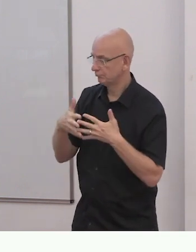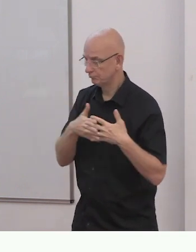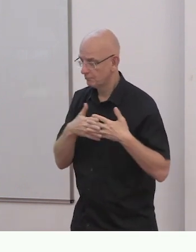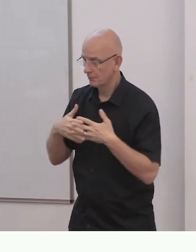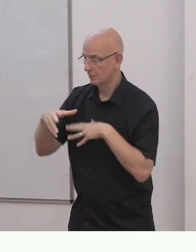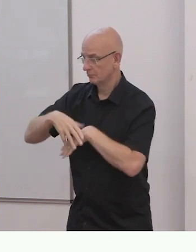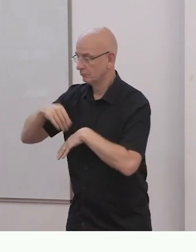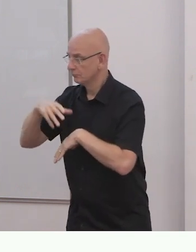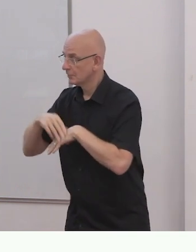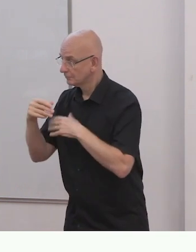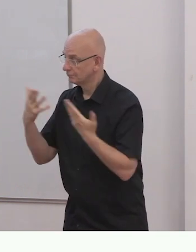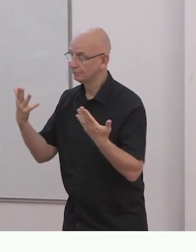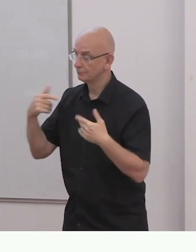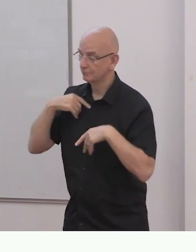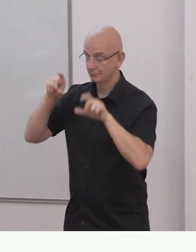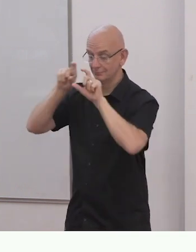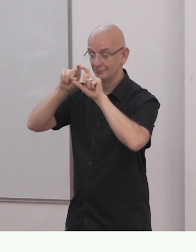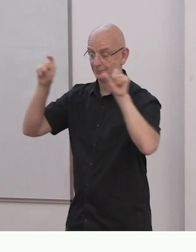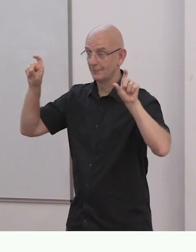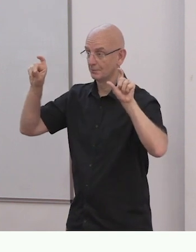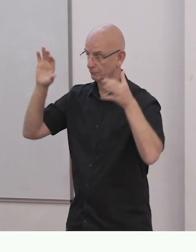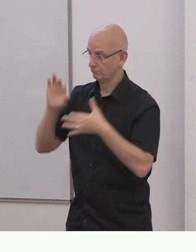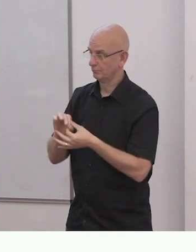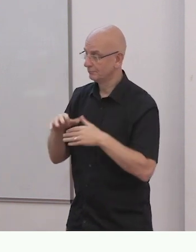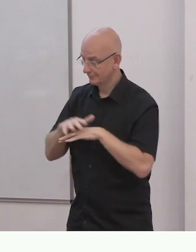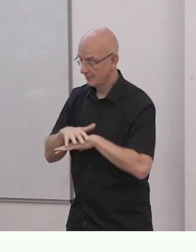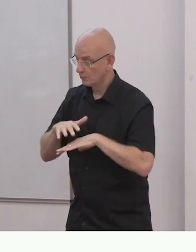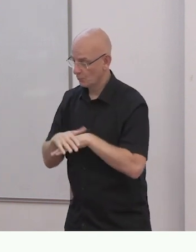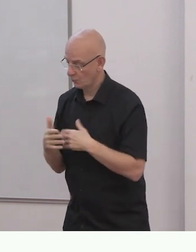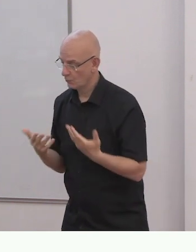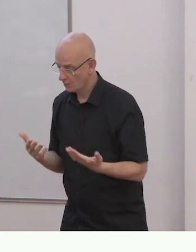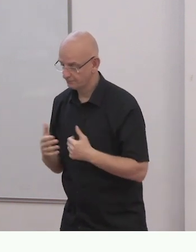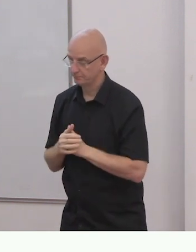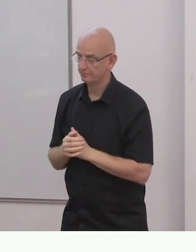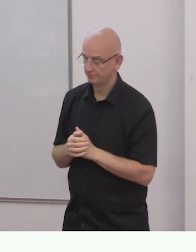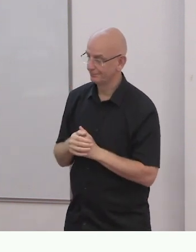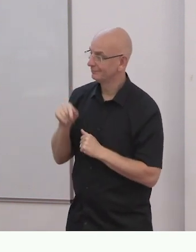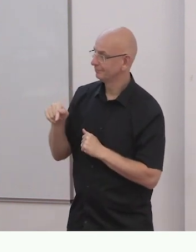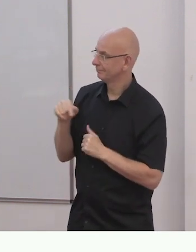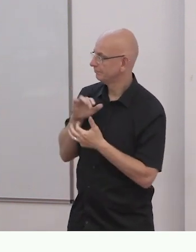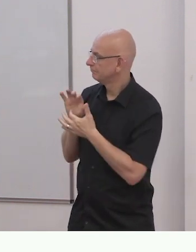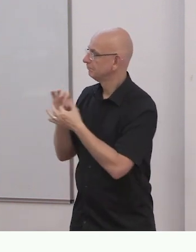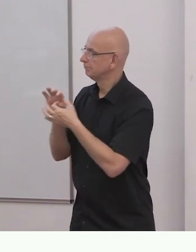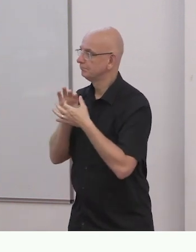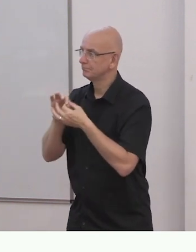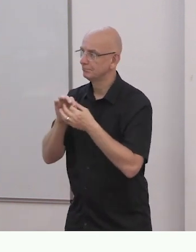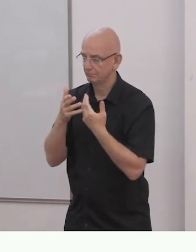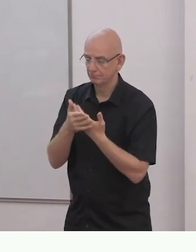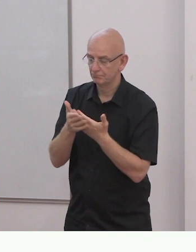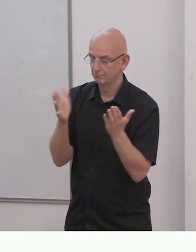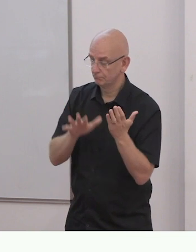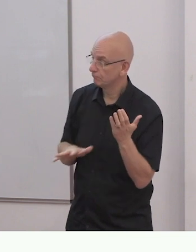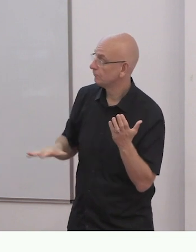And with our wider network, I manage a program called Catalyst for Inclusive